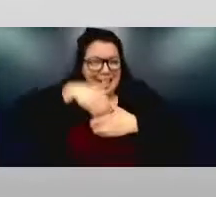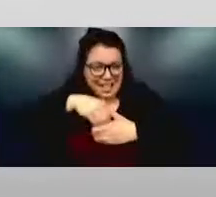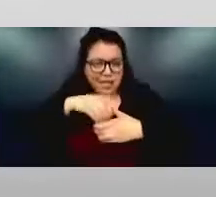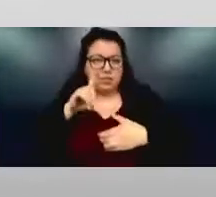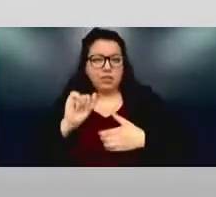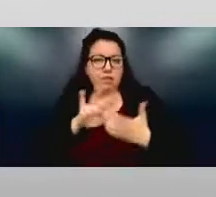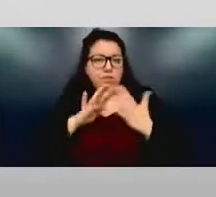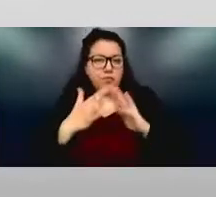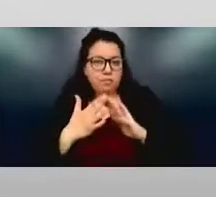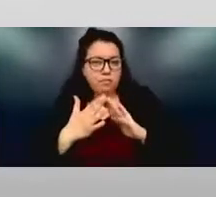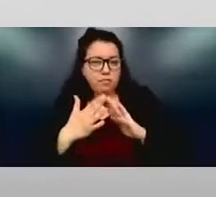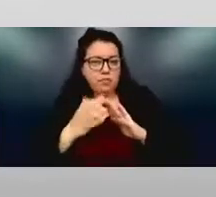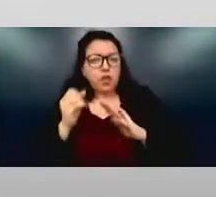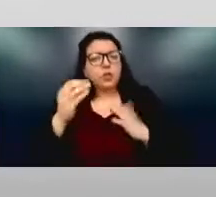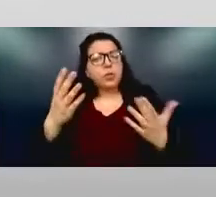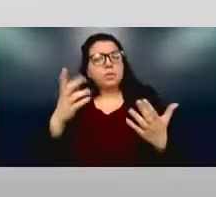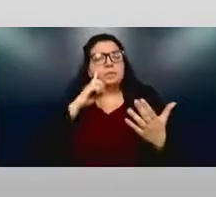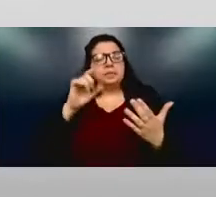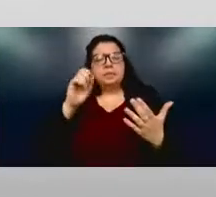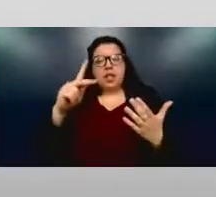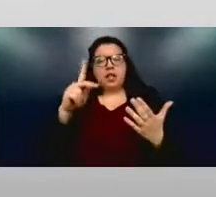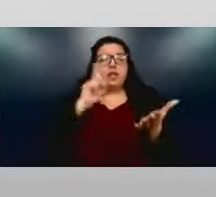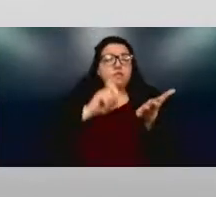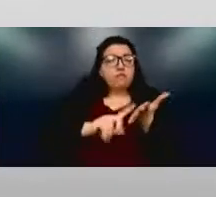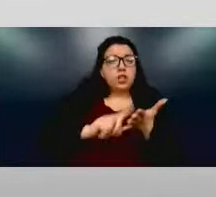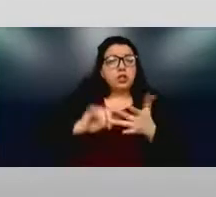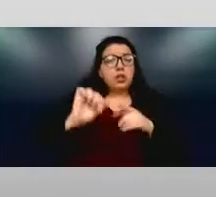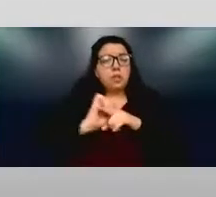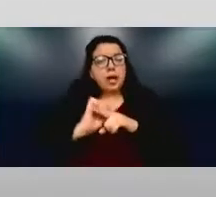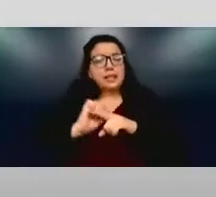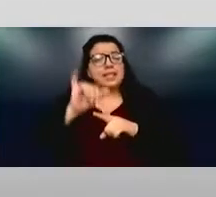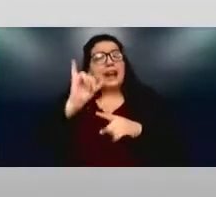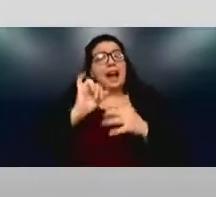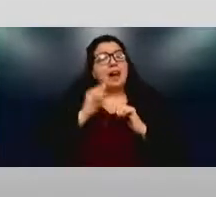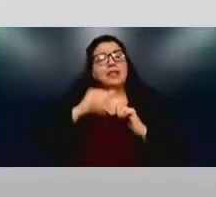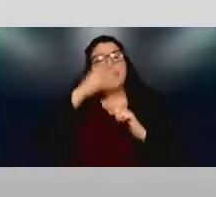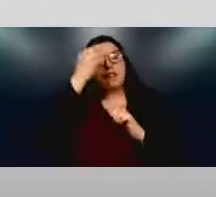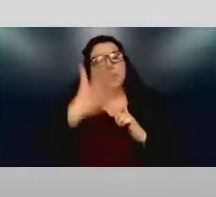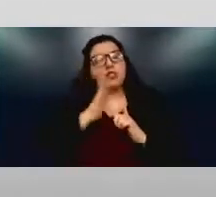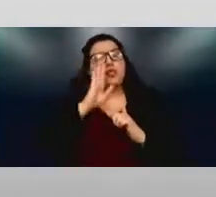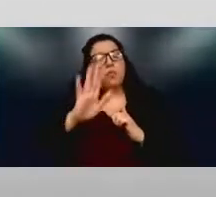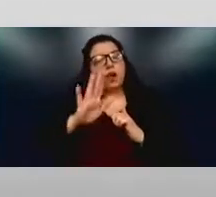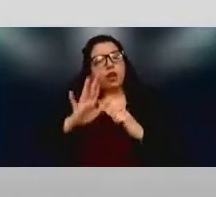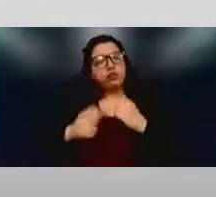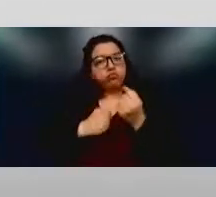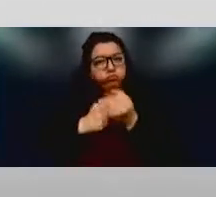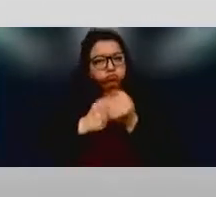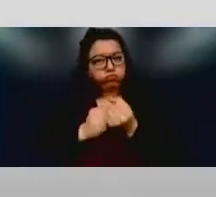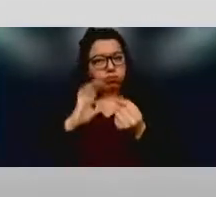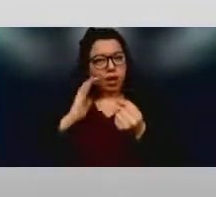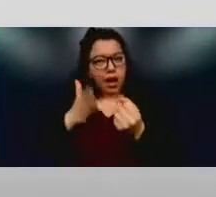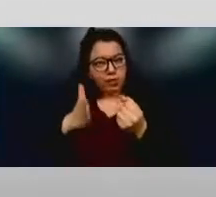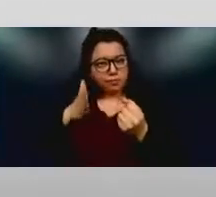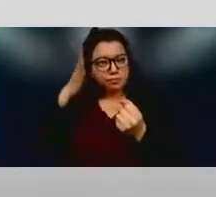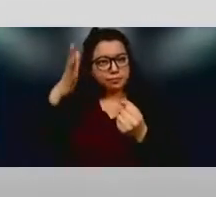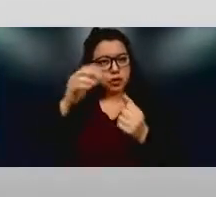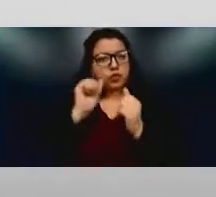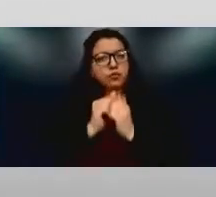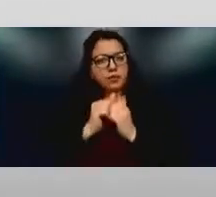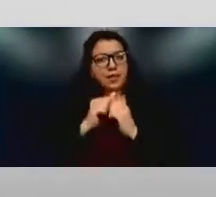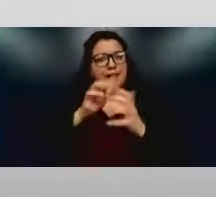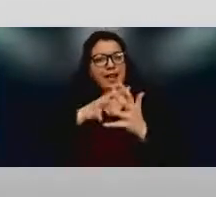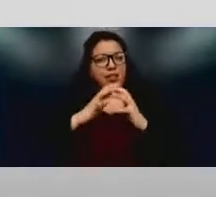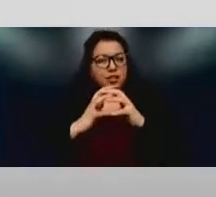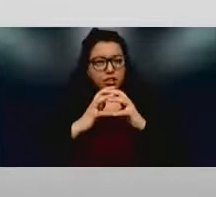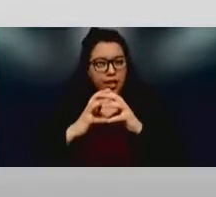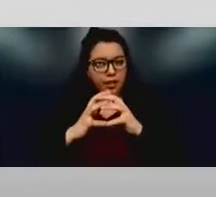and practice with respect to people with disabilities? So kind of taking a next step and thinking more about intersectionality as far